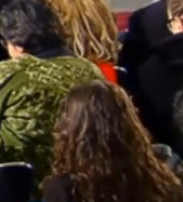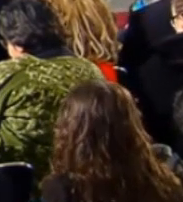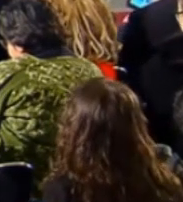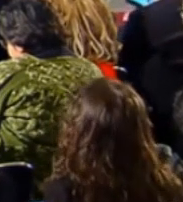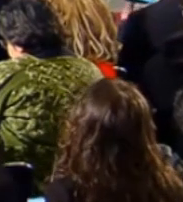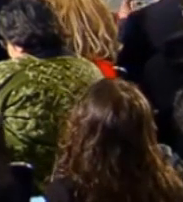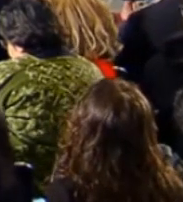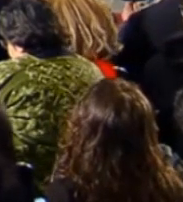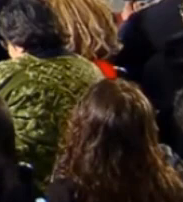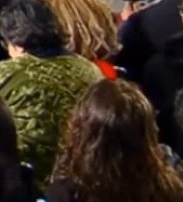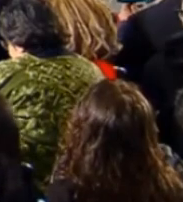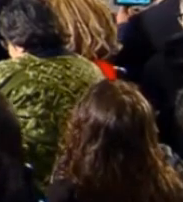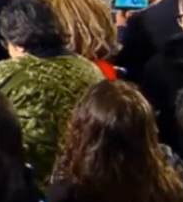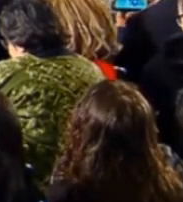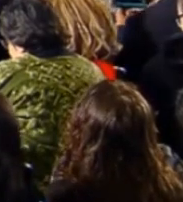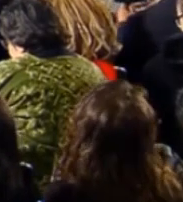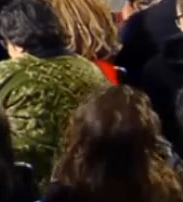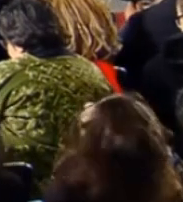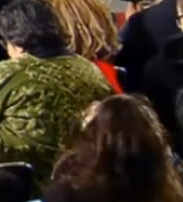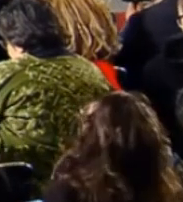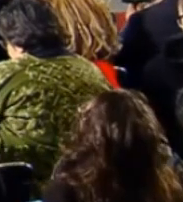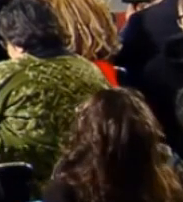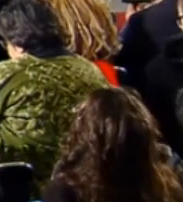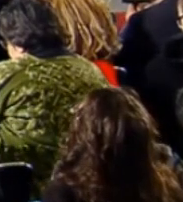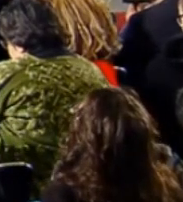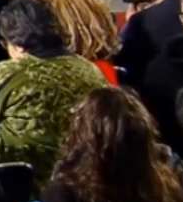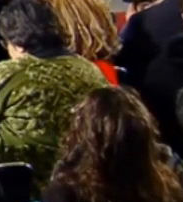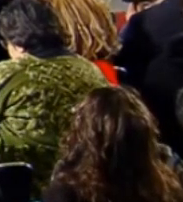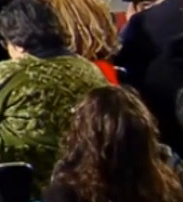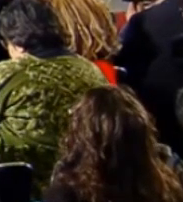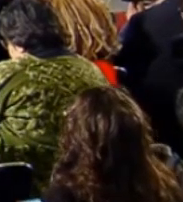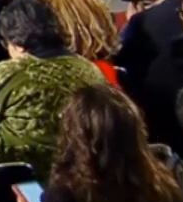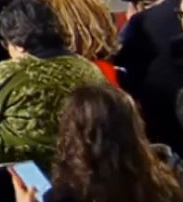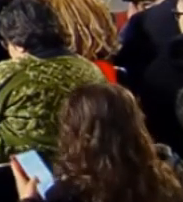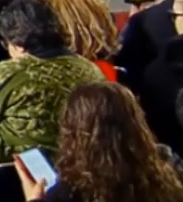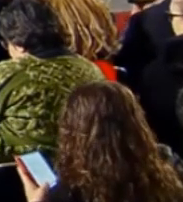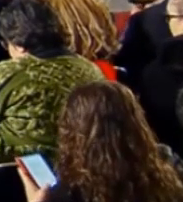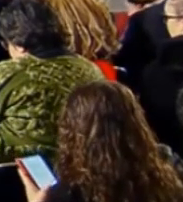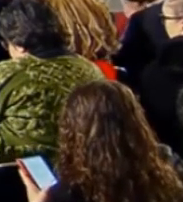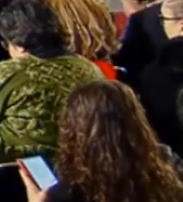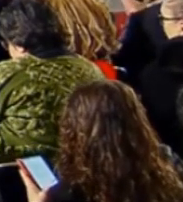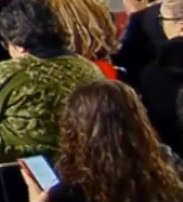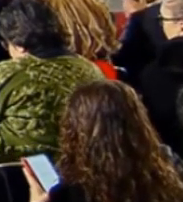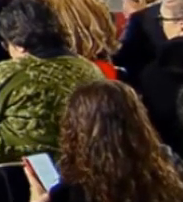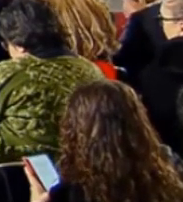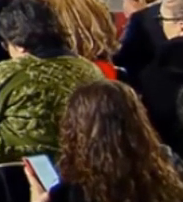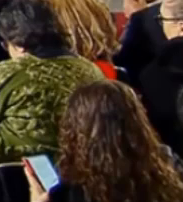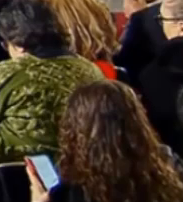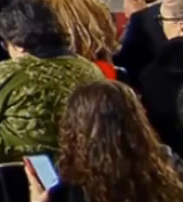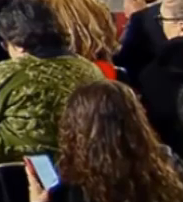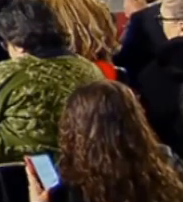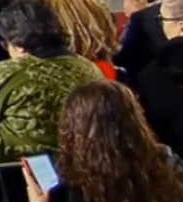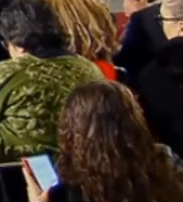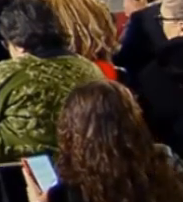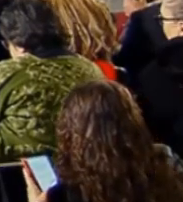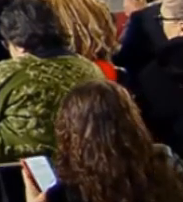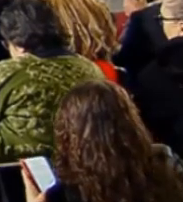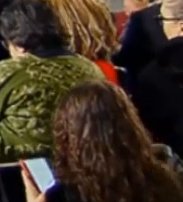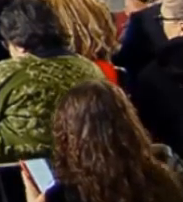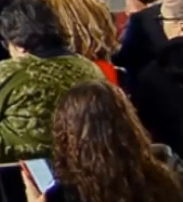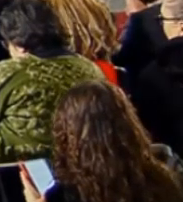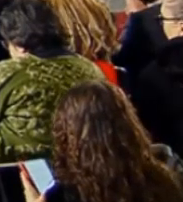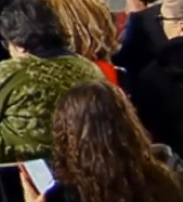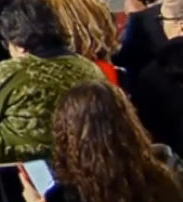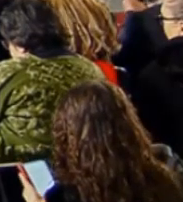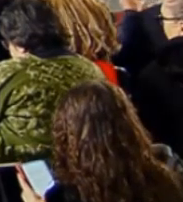sobre las acciones pendidas hasta el día de hoy en lo relacionado con la eliminación de las aeronaves. Quisiera